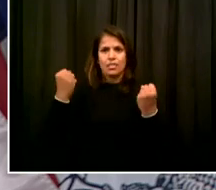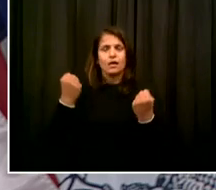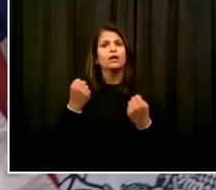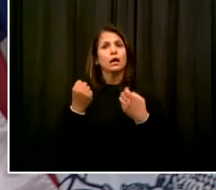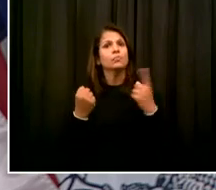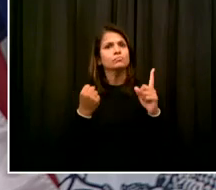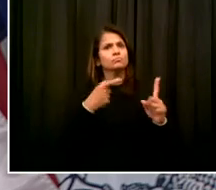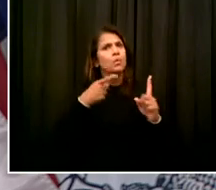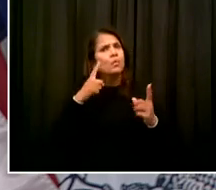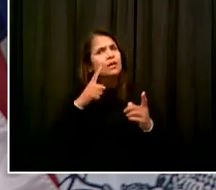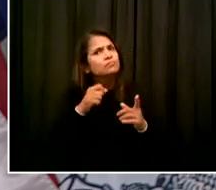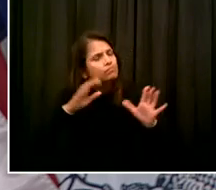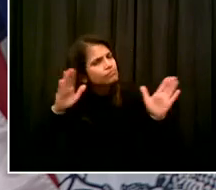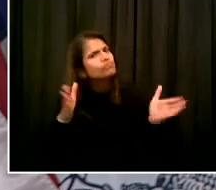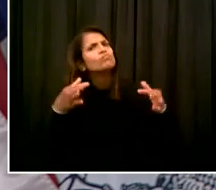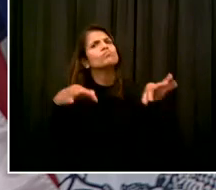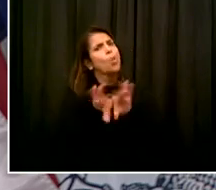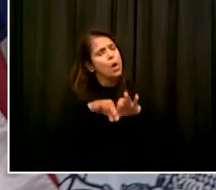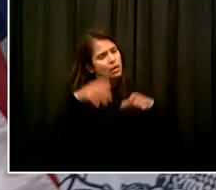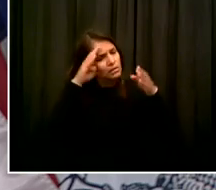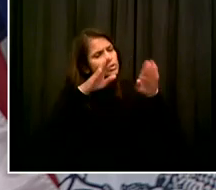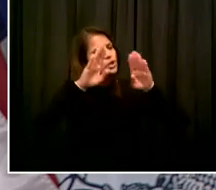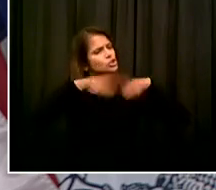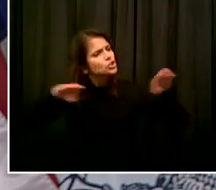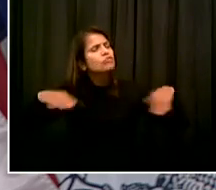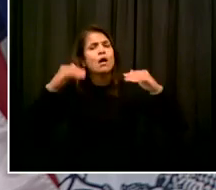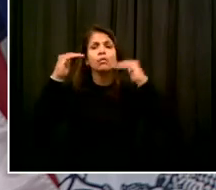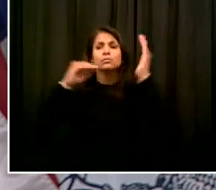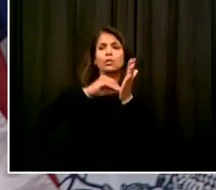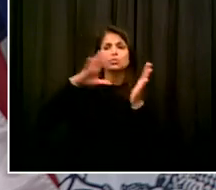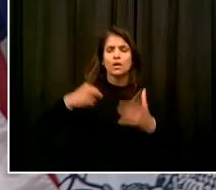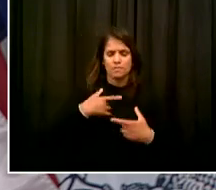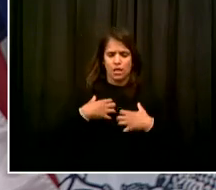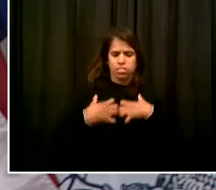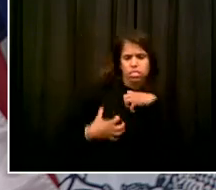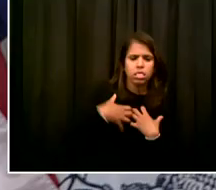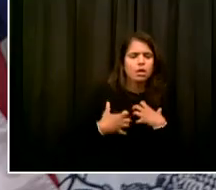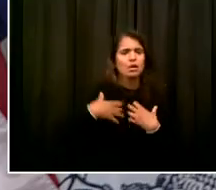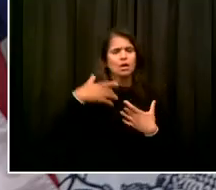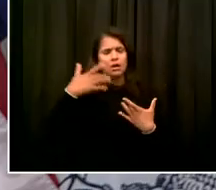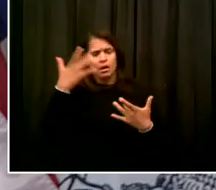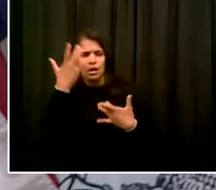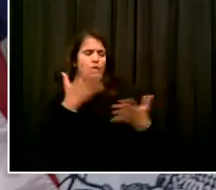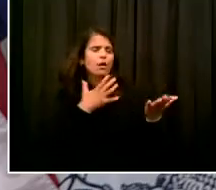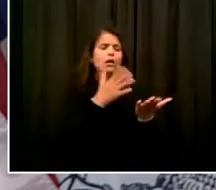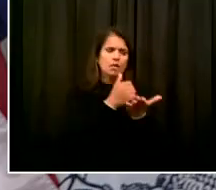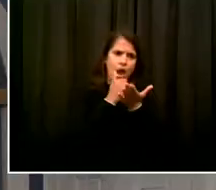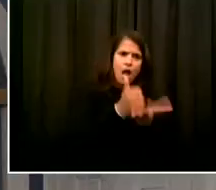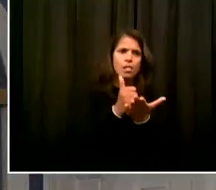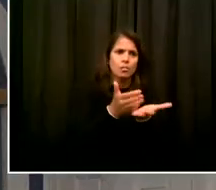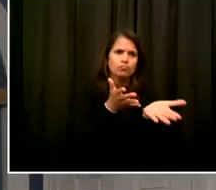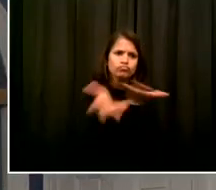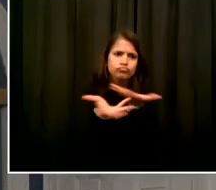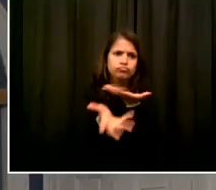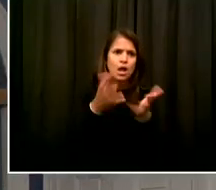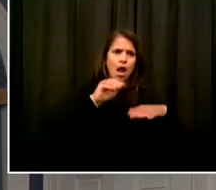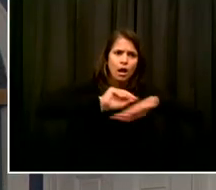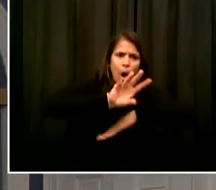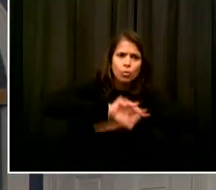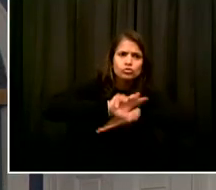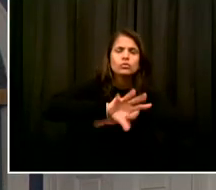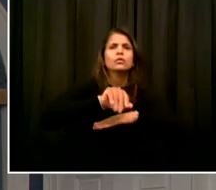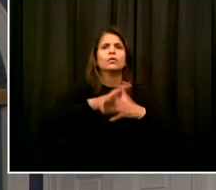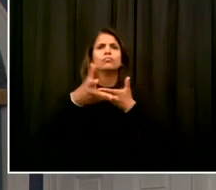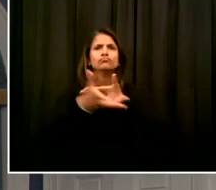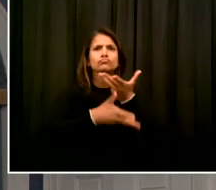years and now it's getting the attention it deserves. And that's in large part due to our First Lady, Shirlane McRae. Shirlane